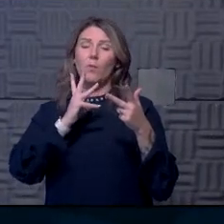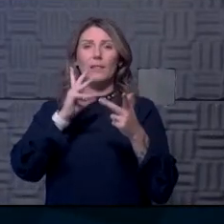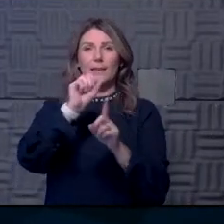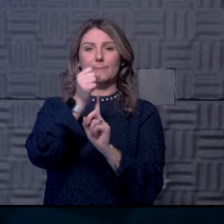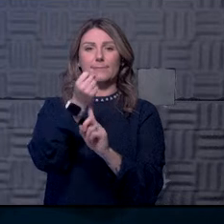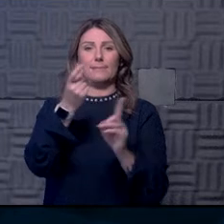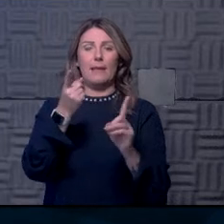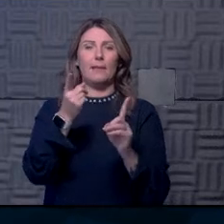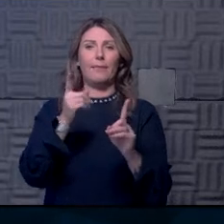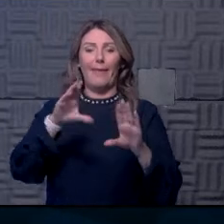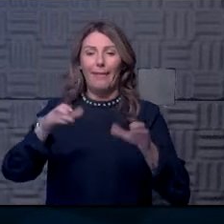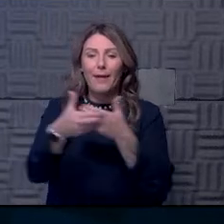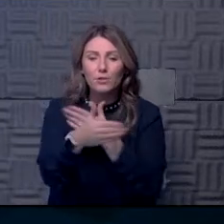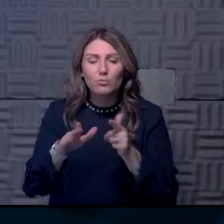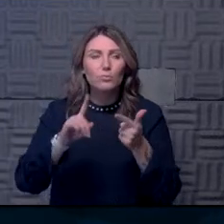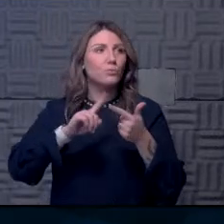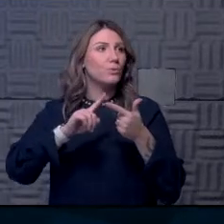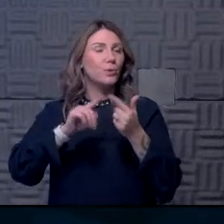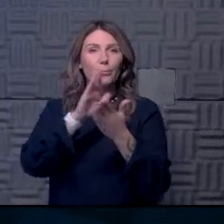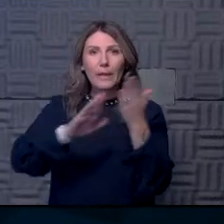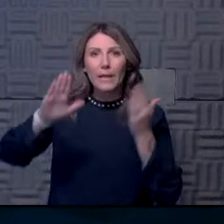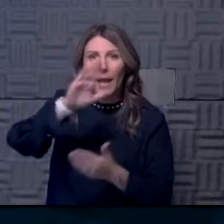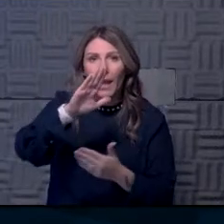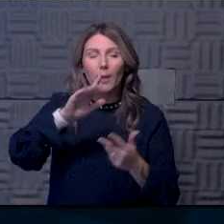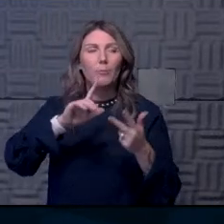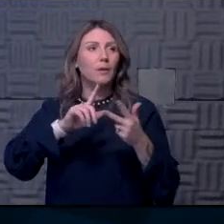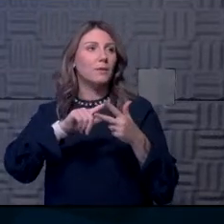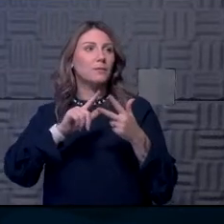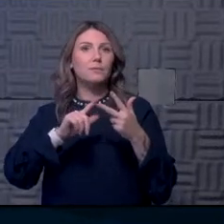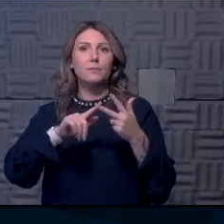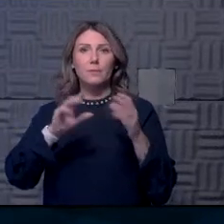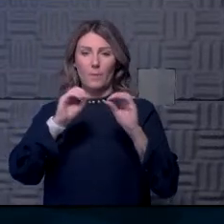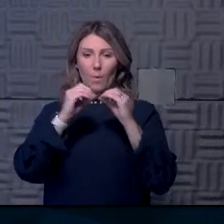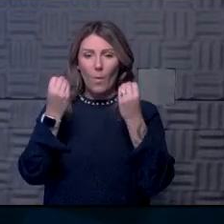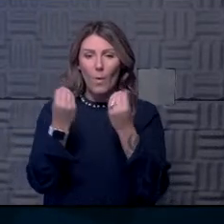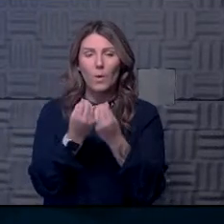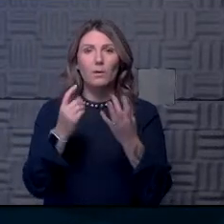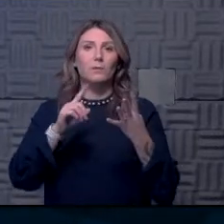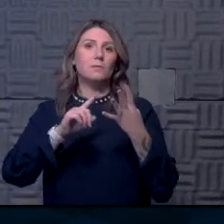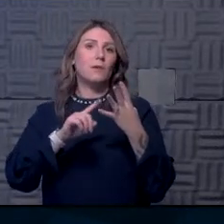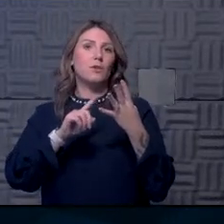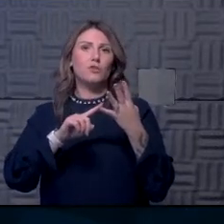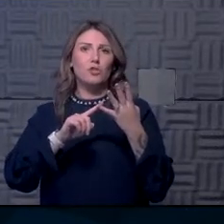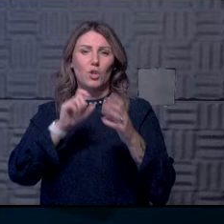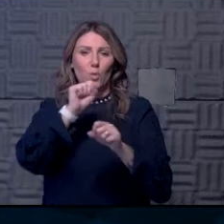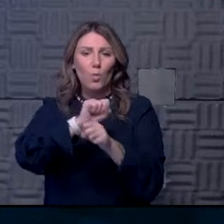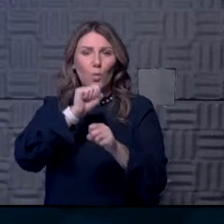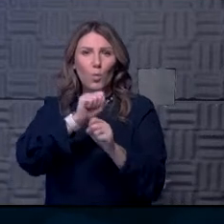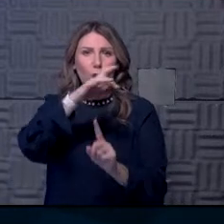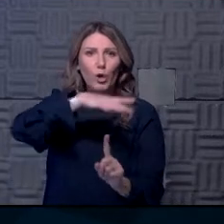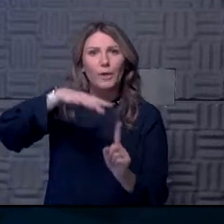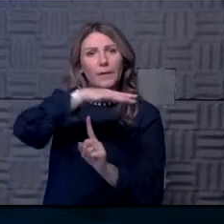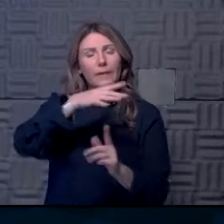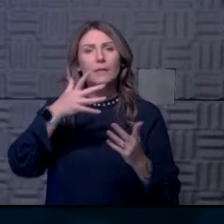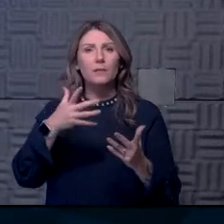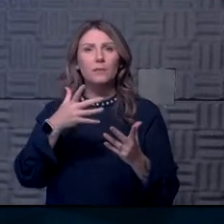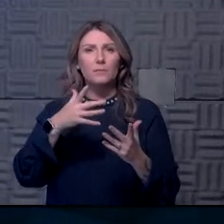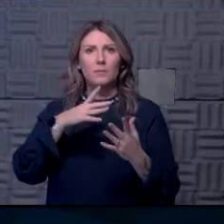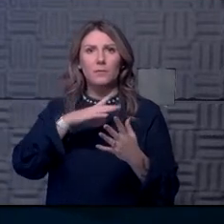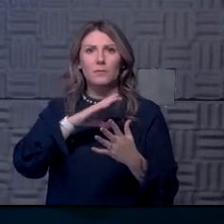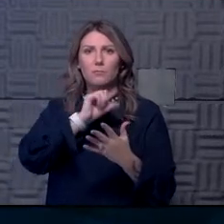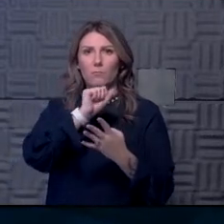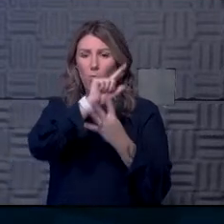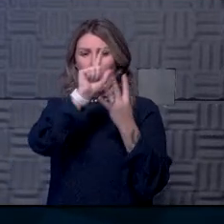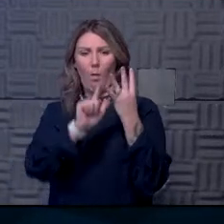the classroom, the campus, uh, you know, the organization, the workplace, uh, those are places where, where